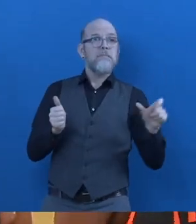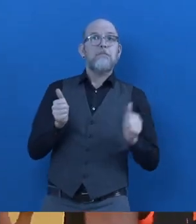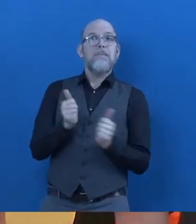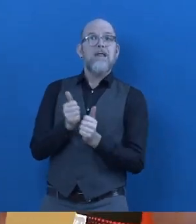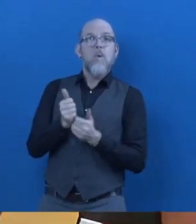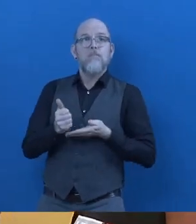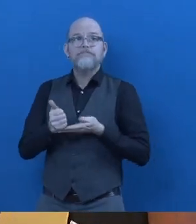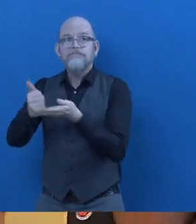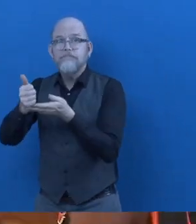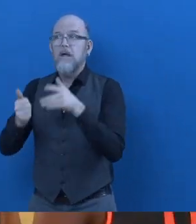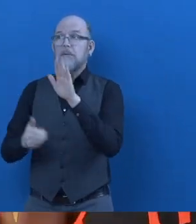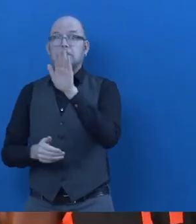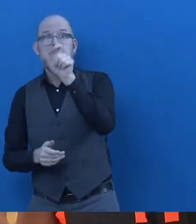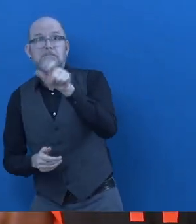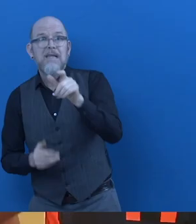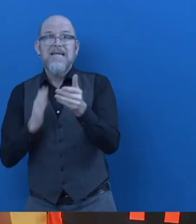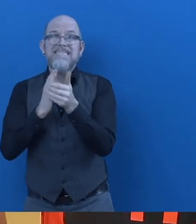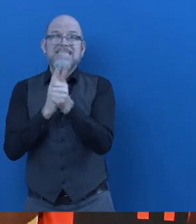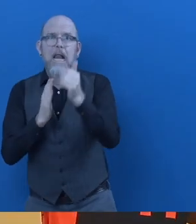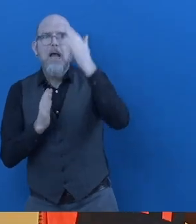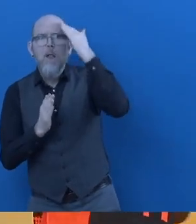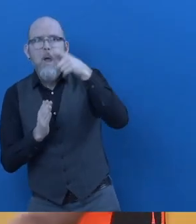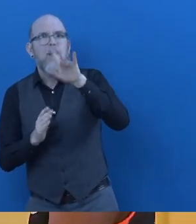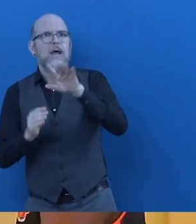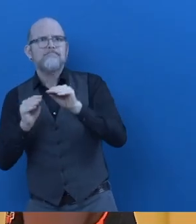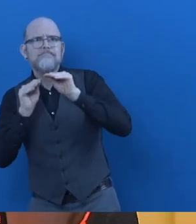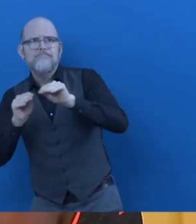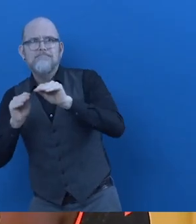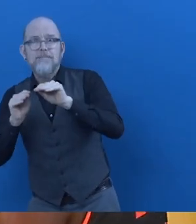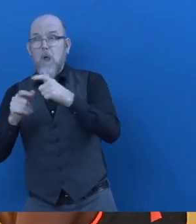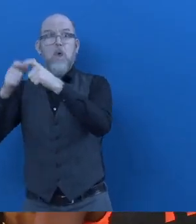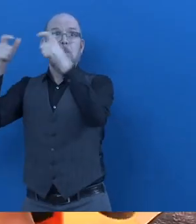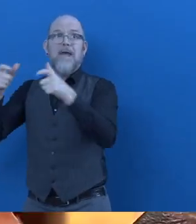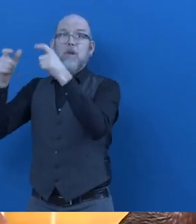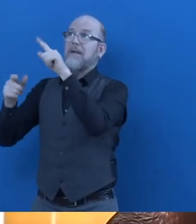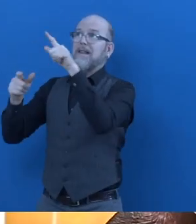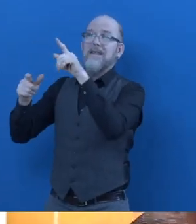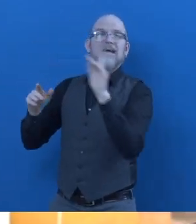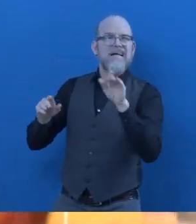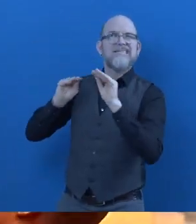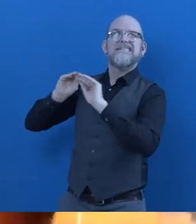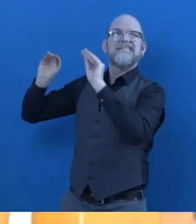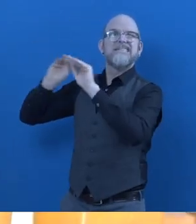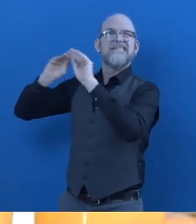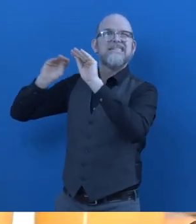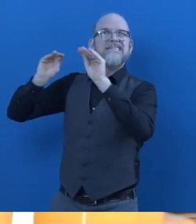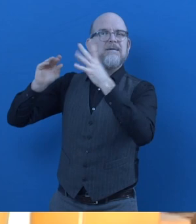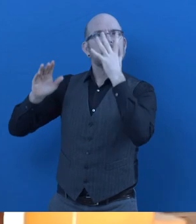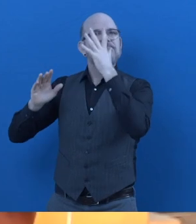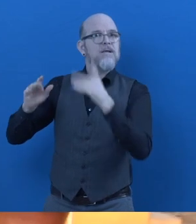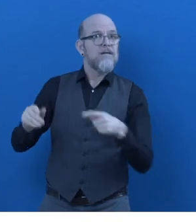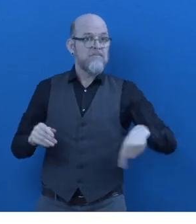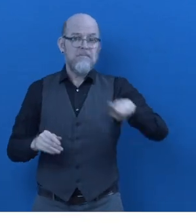technologies, we leverage on mentorship, we leverage on capacity building, we leverage on career development and